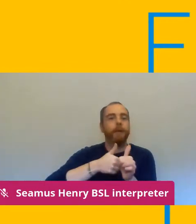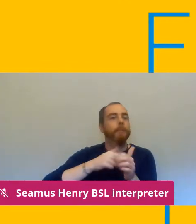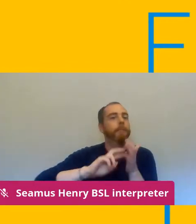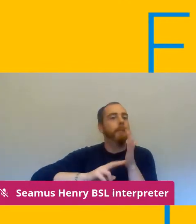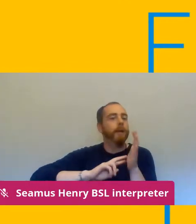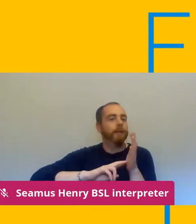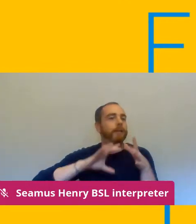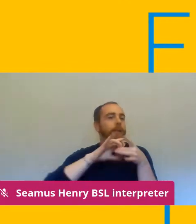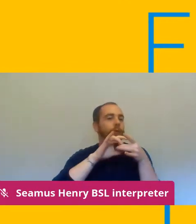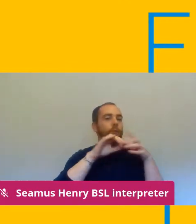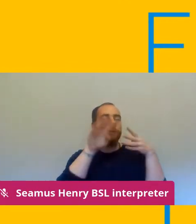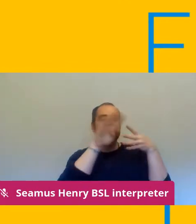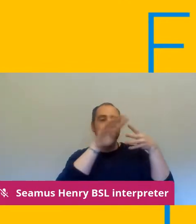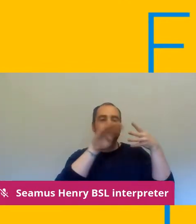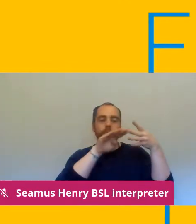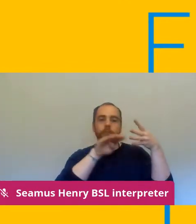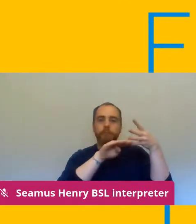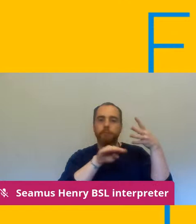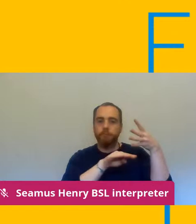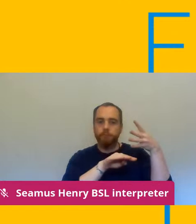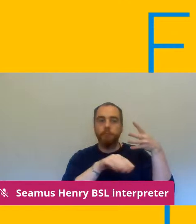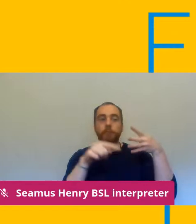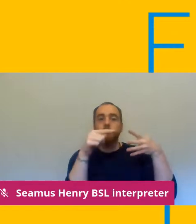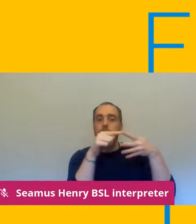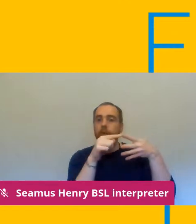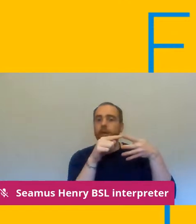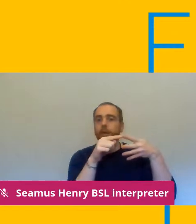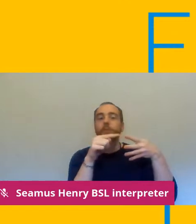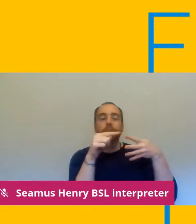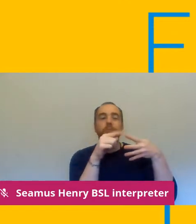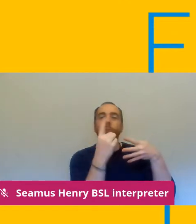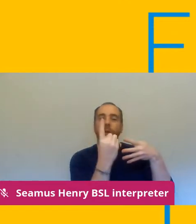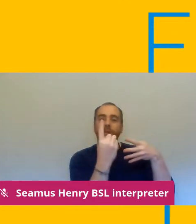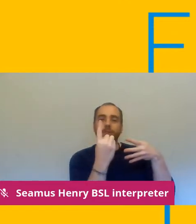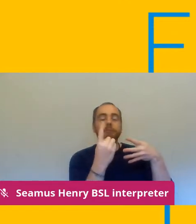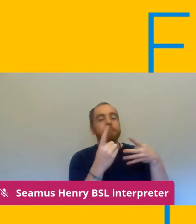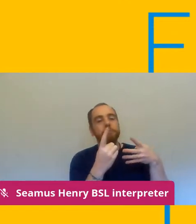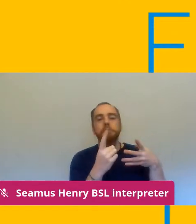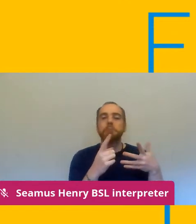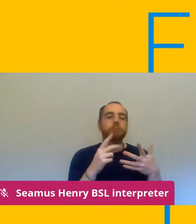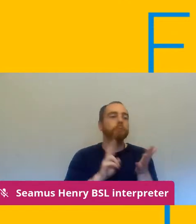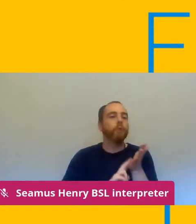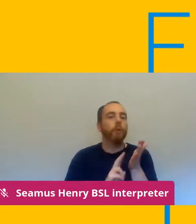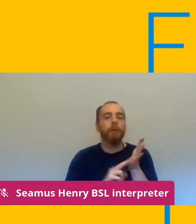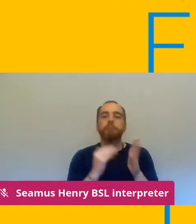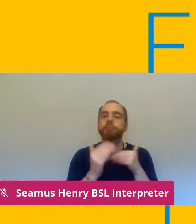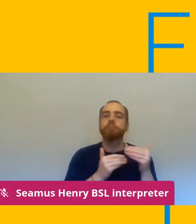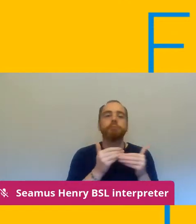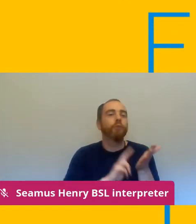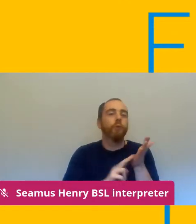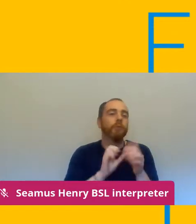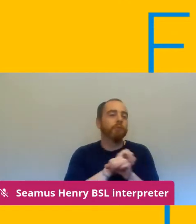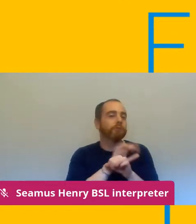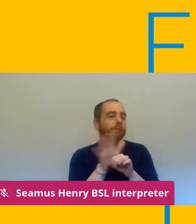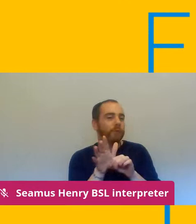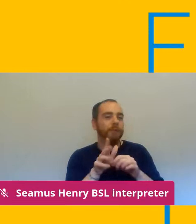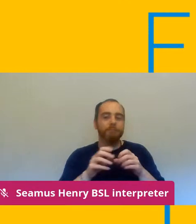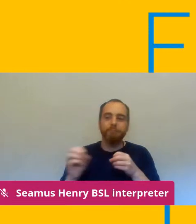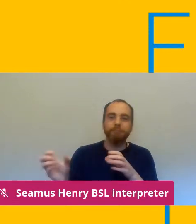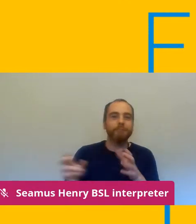so at tier one it's it's almost like business as usual with the covert control measures in place